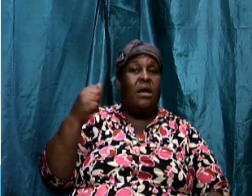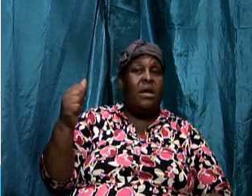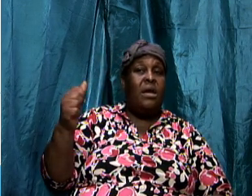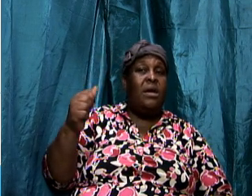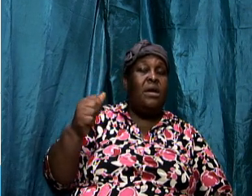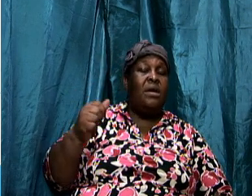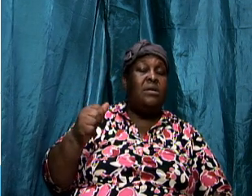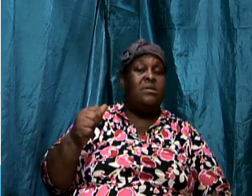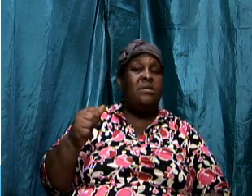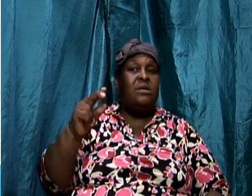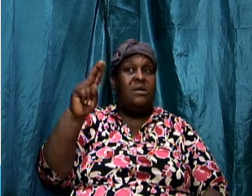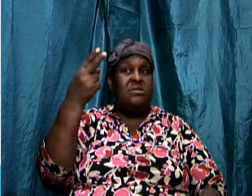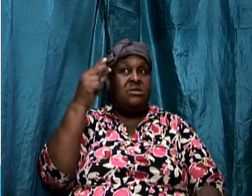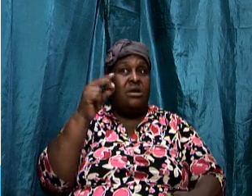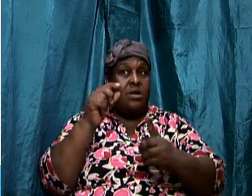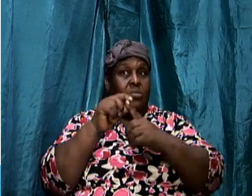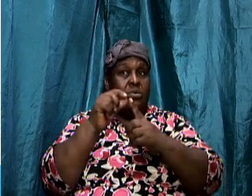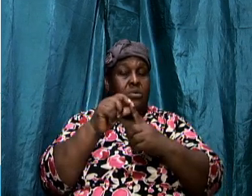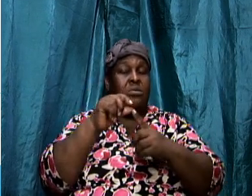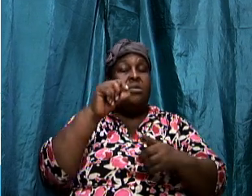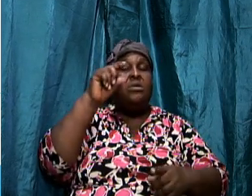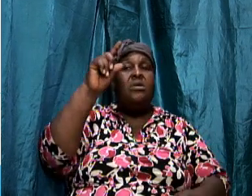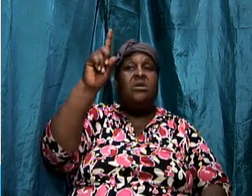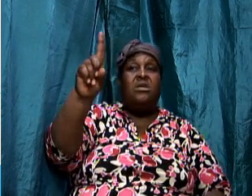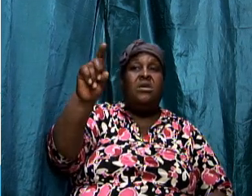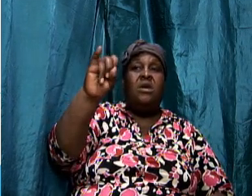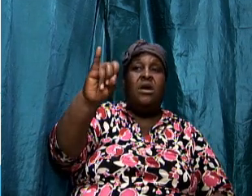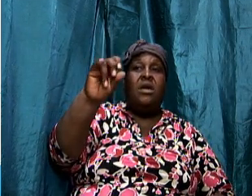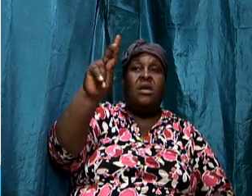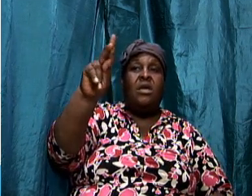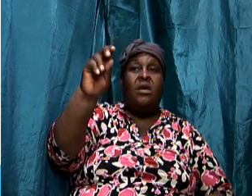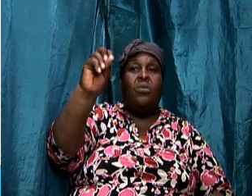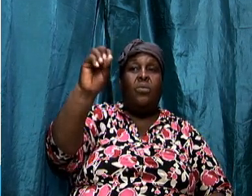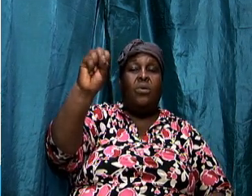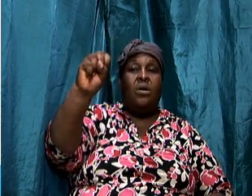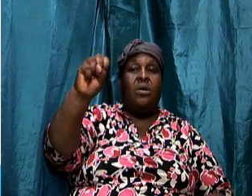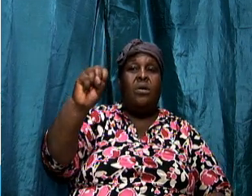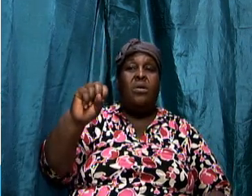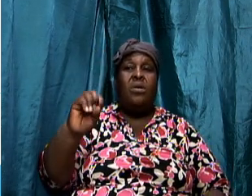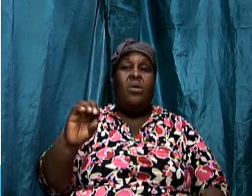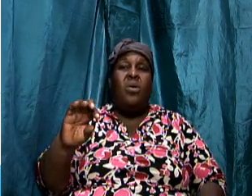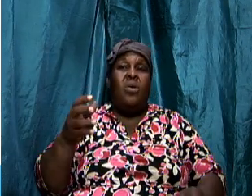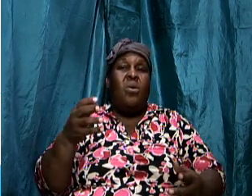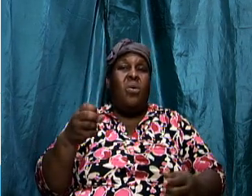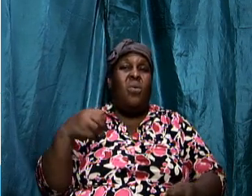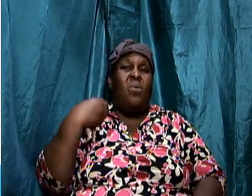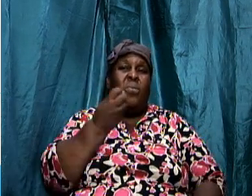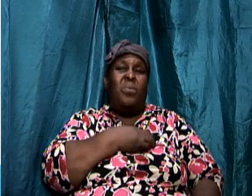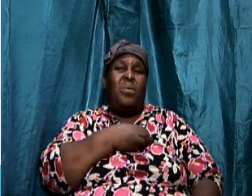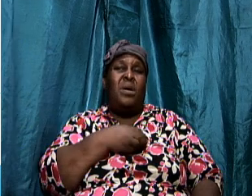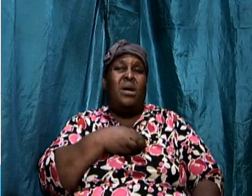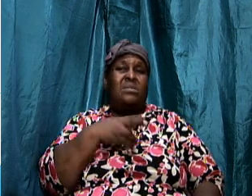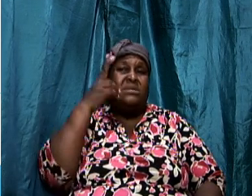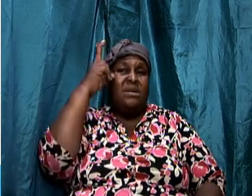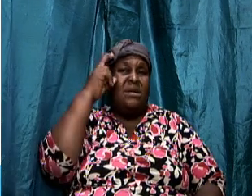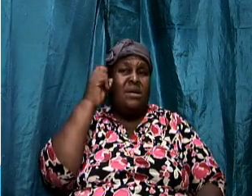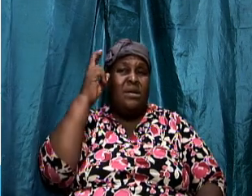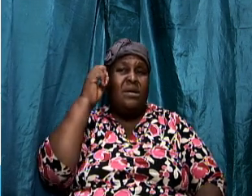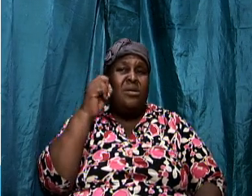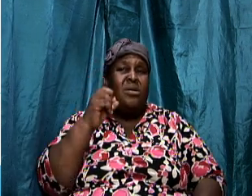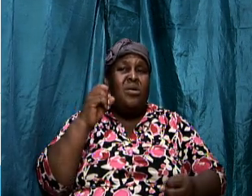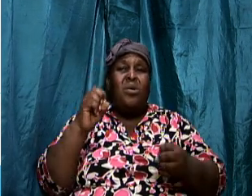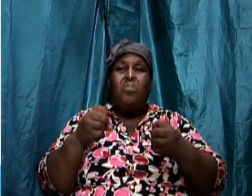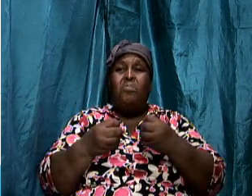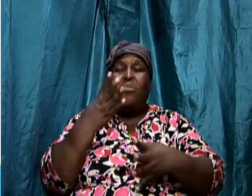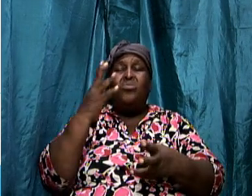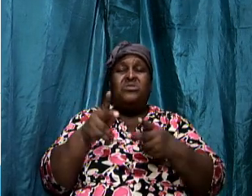brothers and sisters the adversary our adversary most folks don't even know that